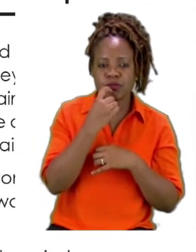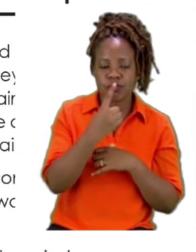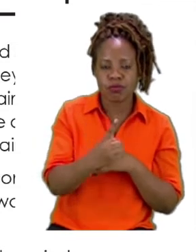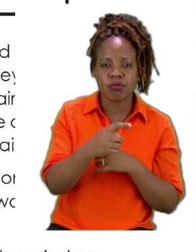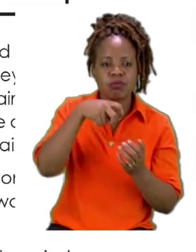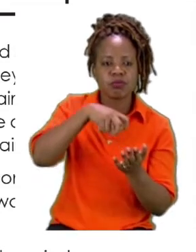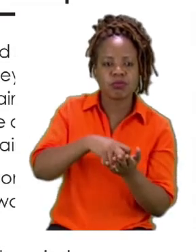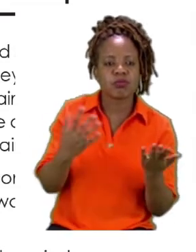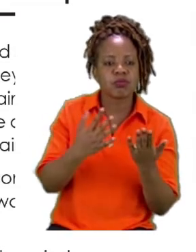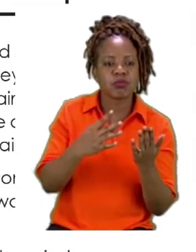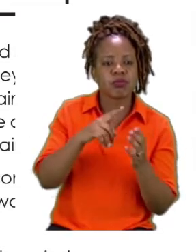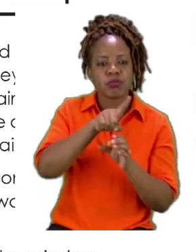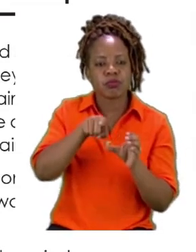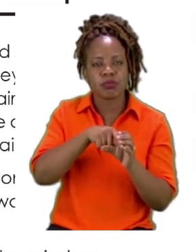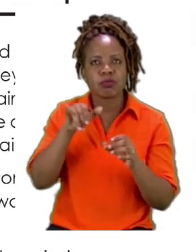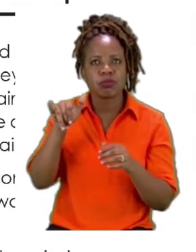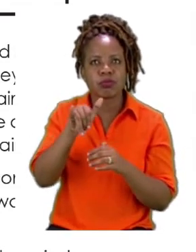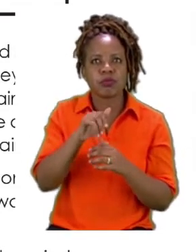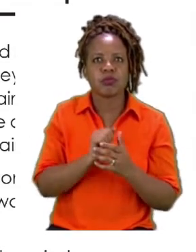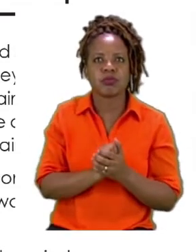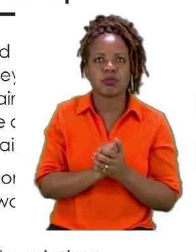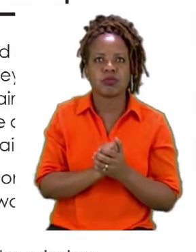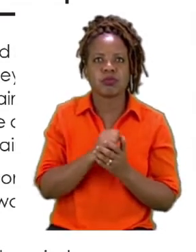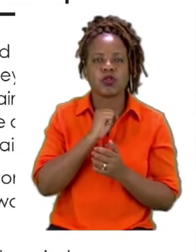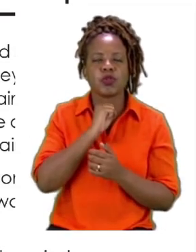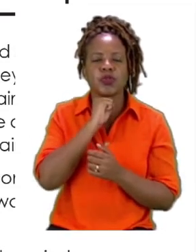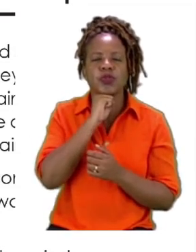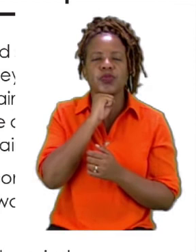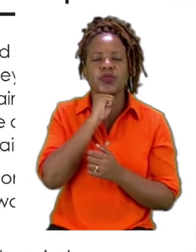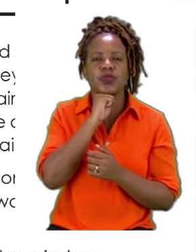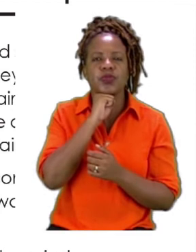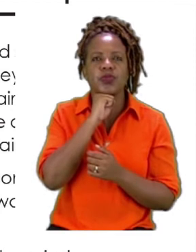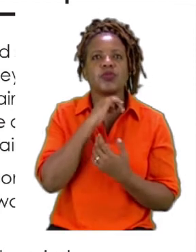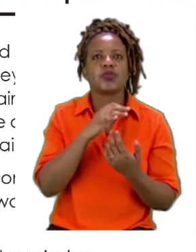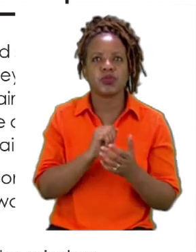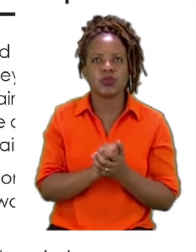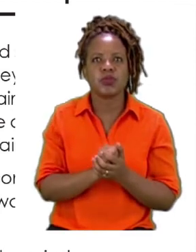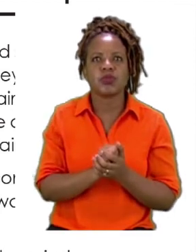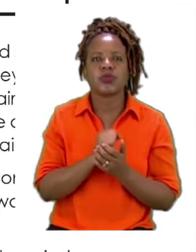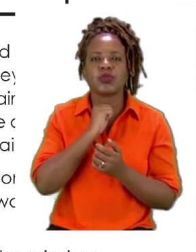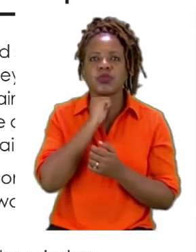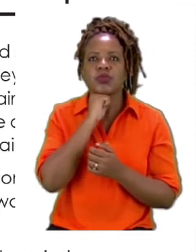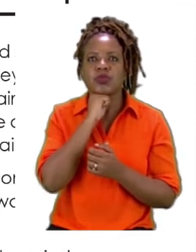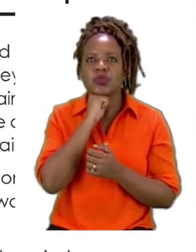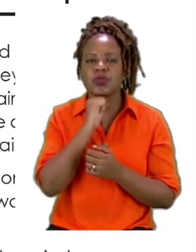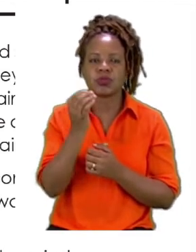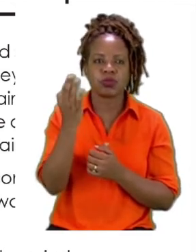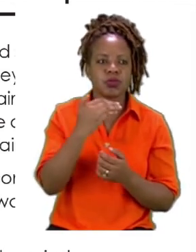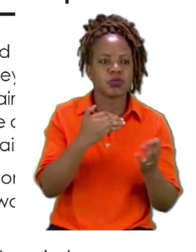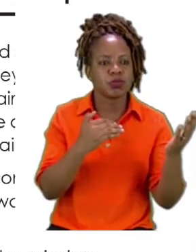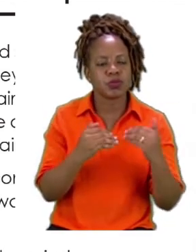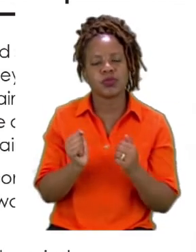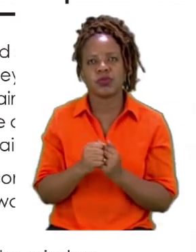dong. The voice announced their flight over the intercom. Come kids